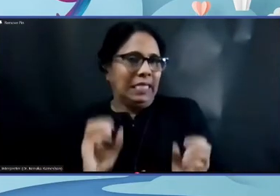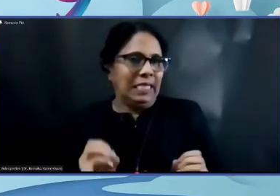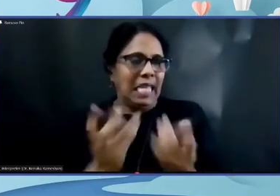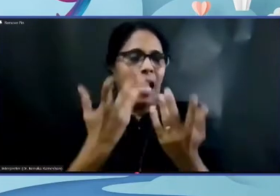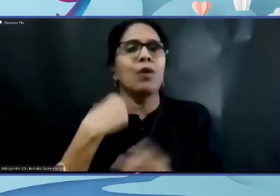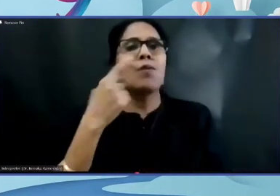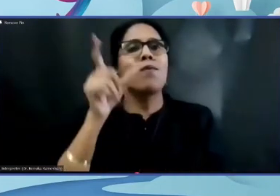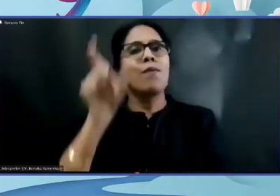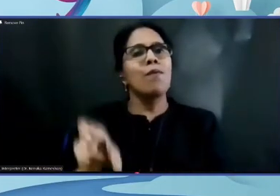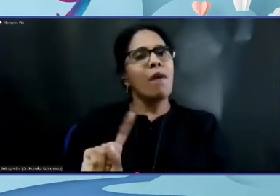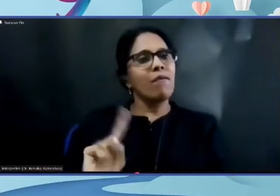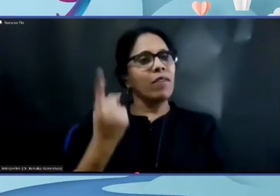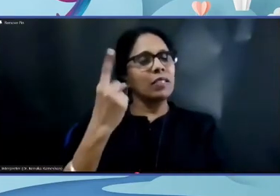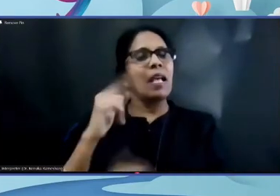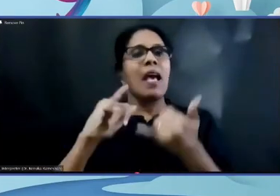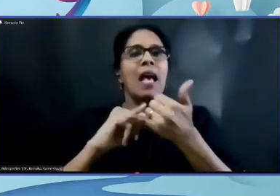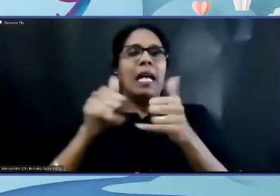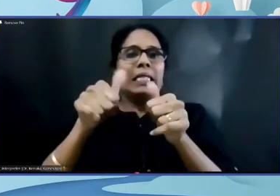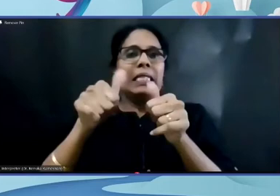panelist Sagarika.